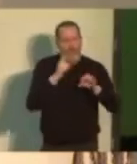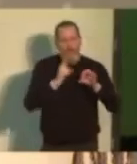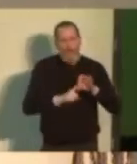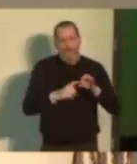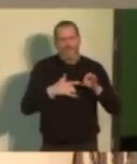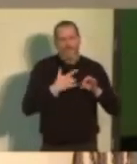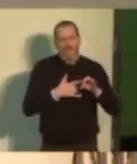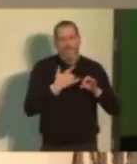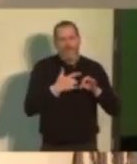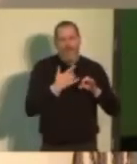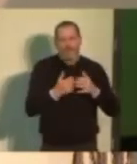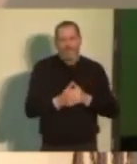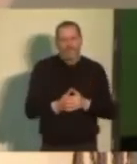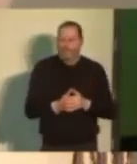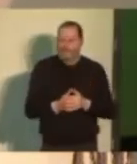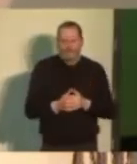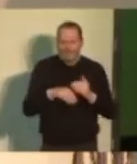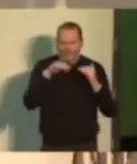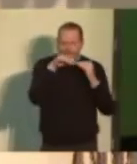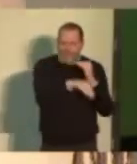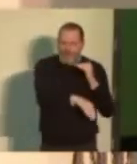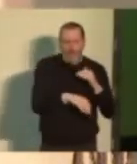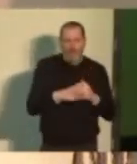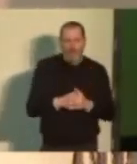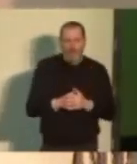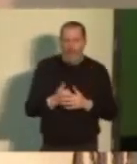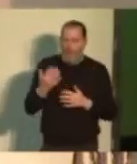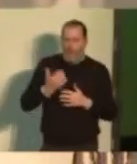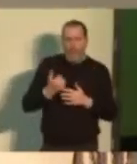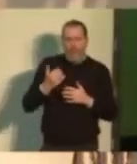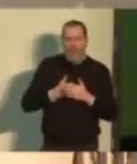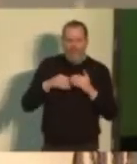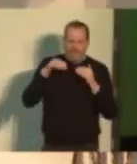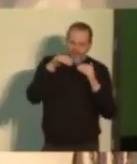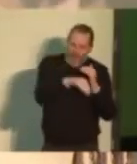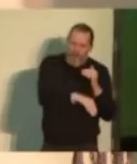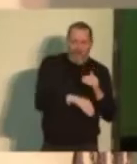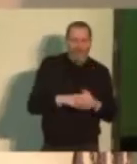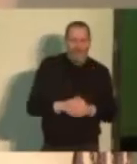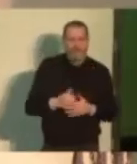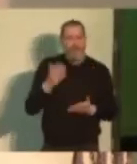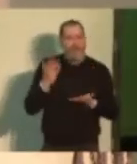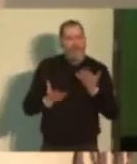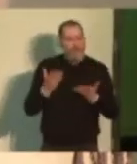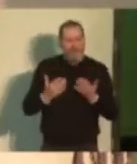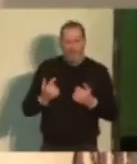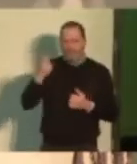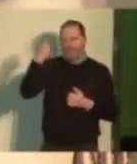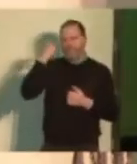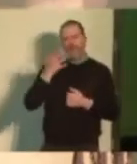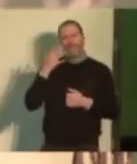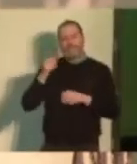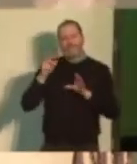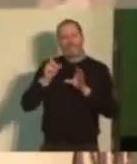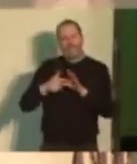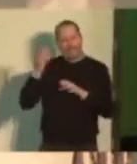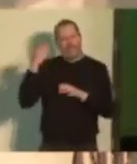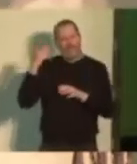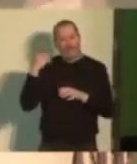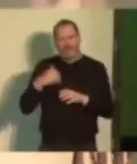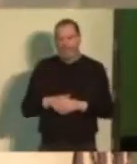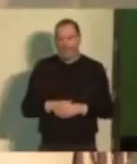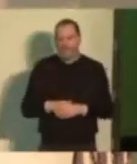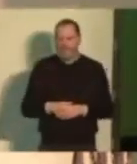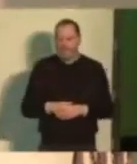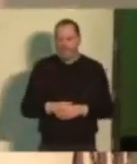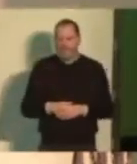real inflation accounted for wages are lower today than they were almost 50 years ago. And what